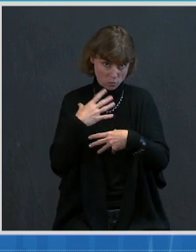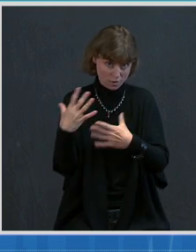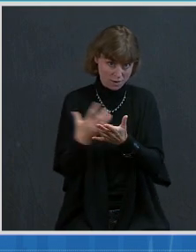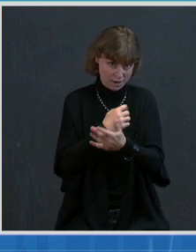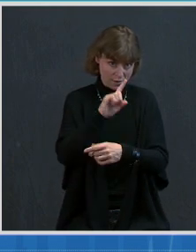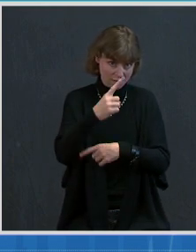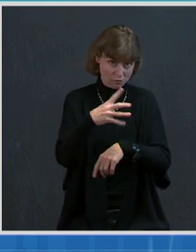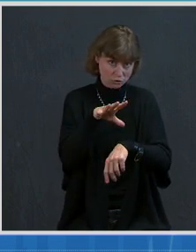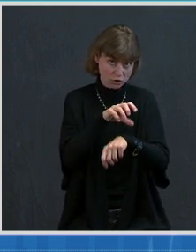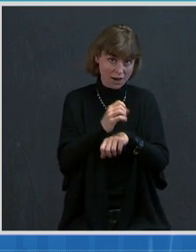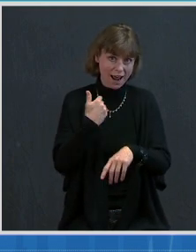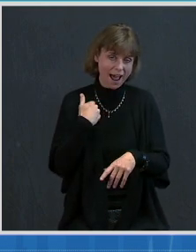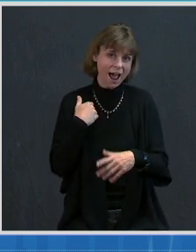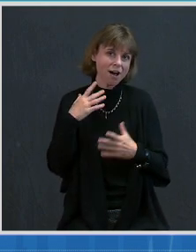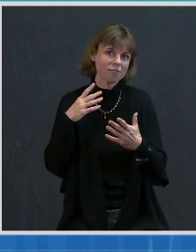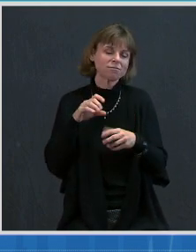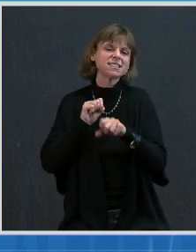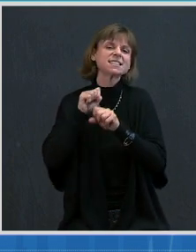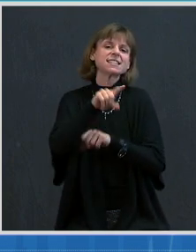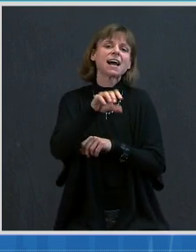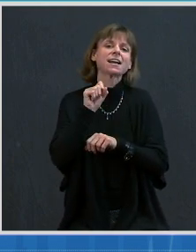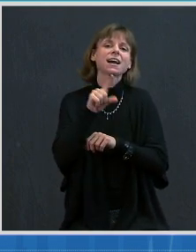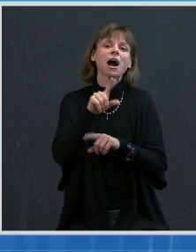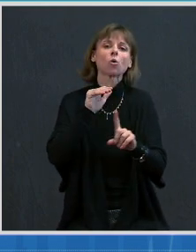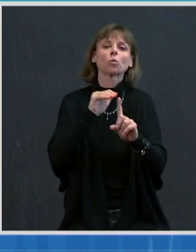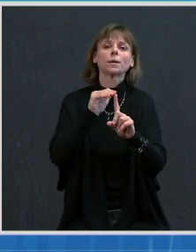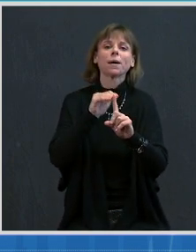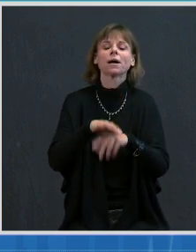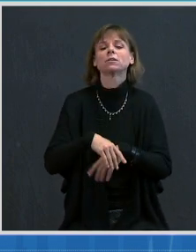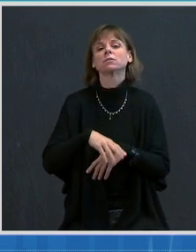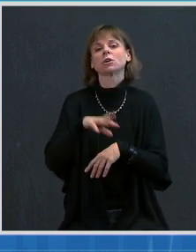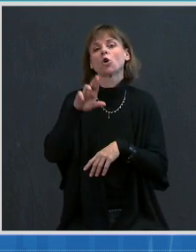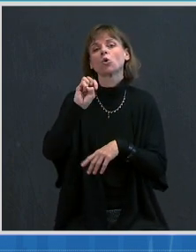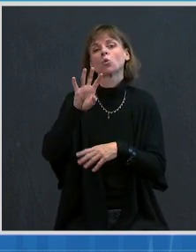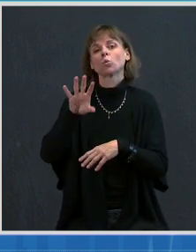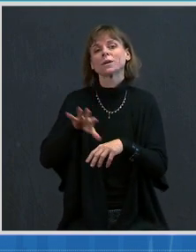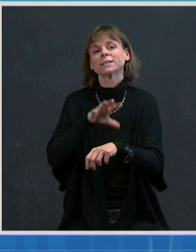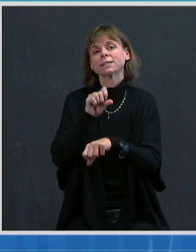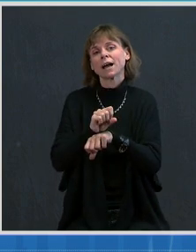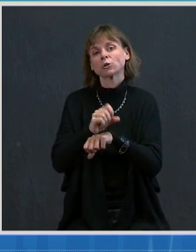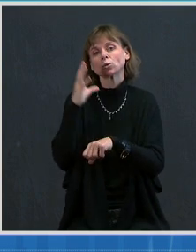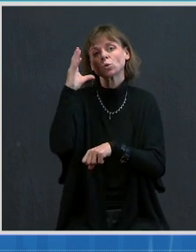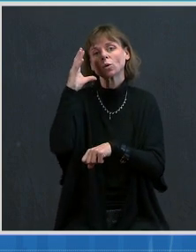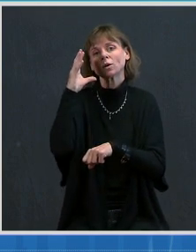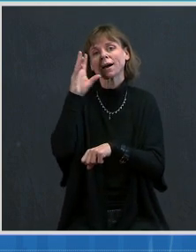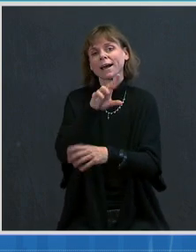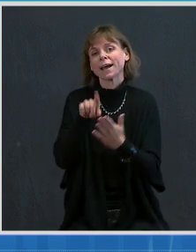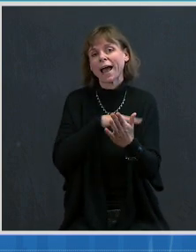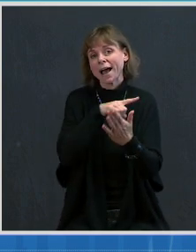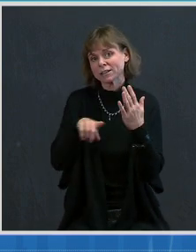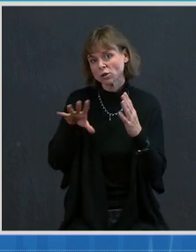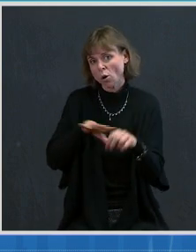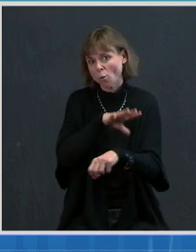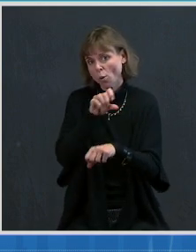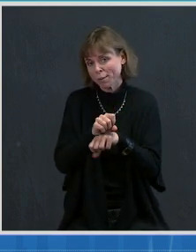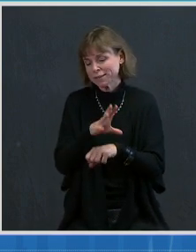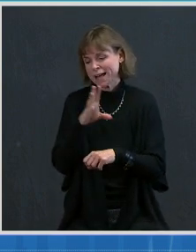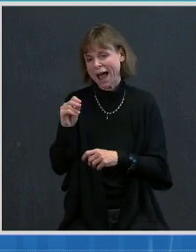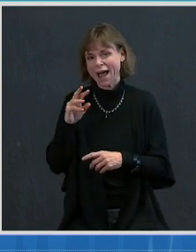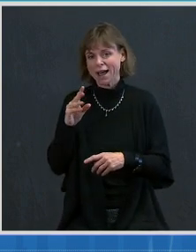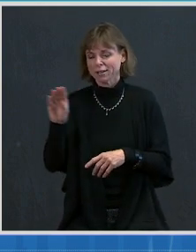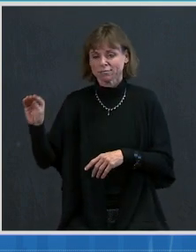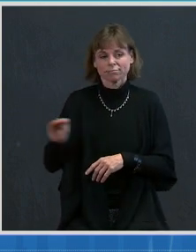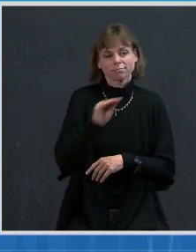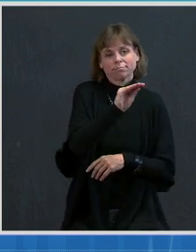appointment reminders to patients, reschedule canceled appointments, and repurpose missed second doses to avoid vaccine wastage.